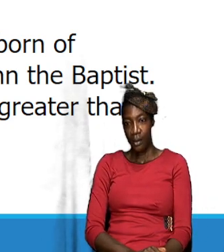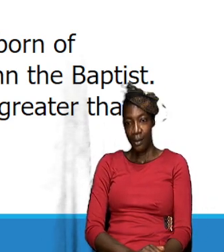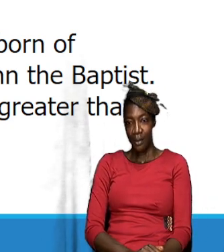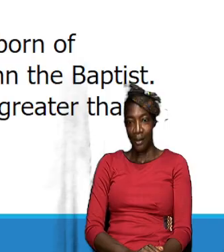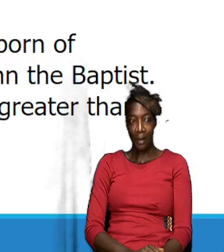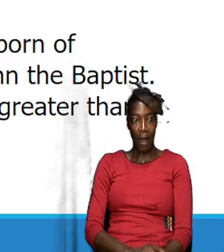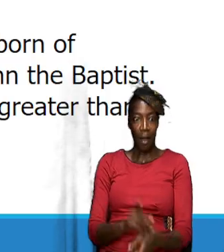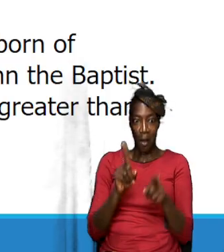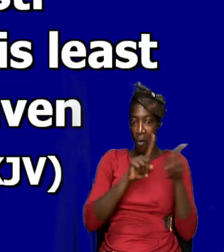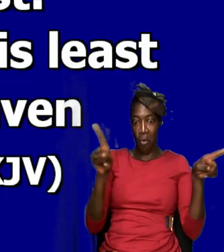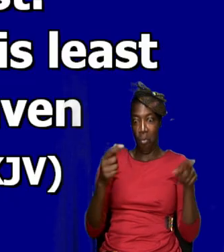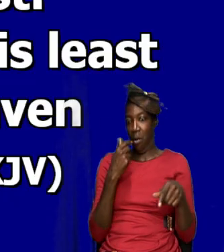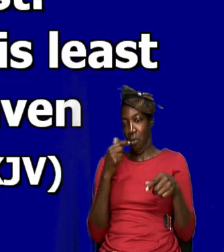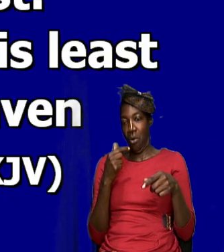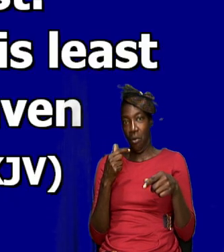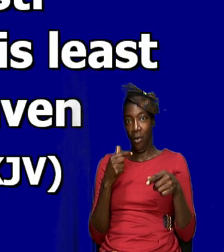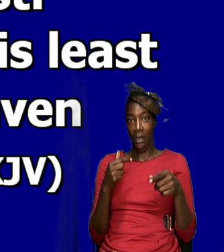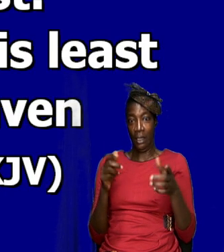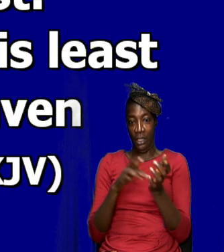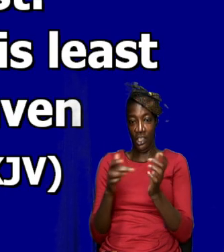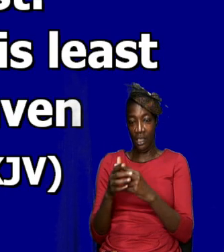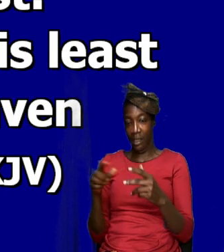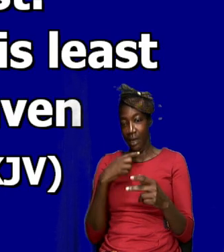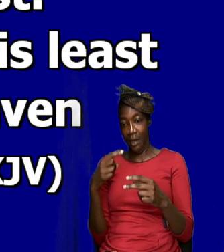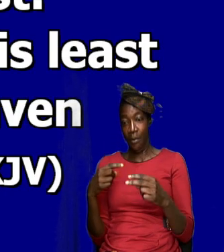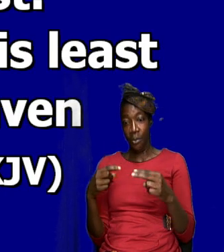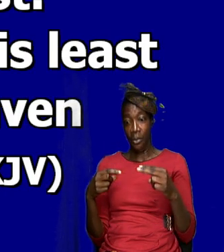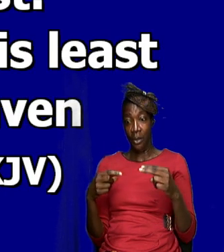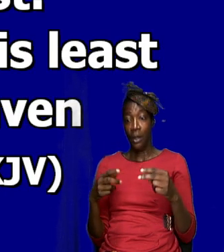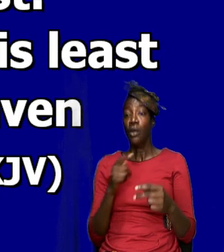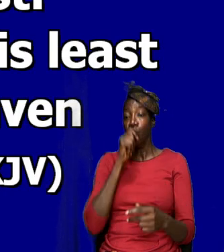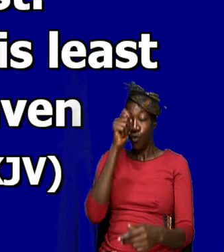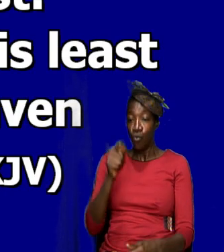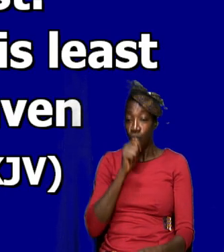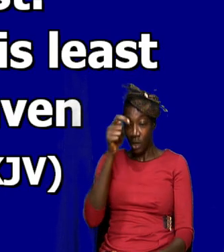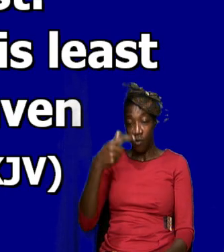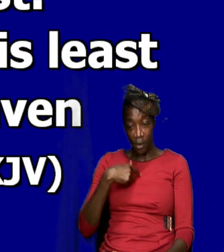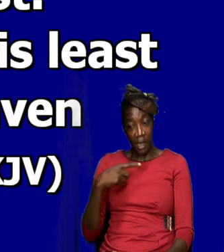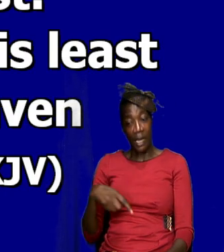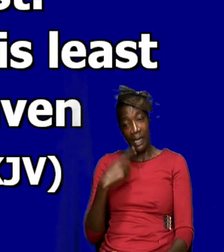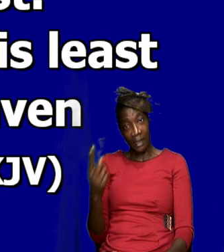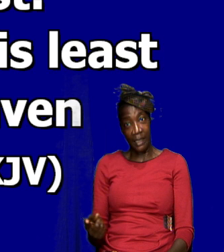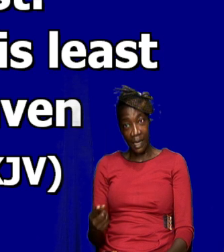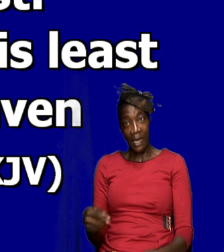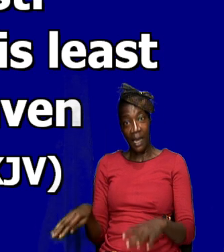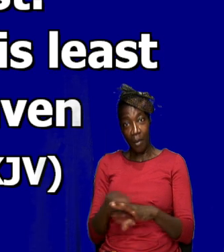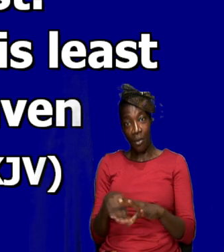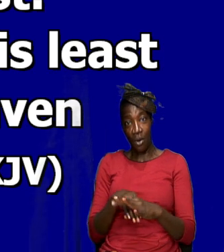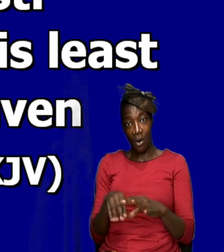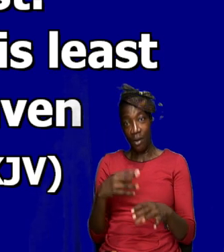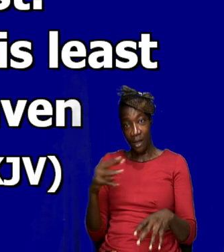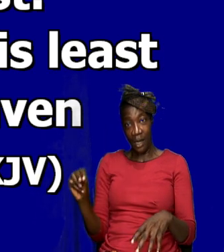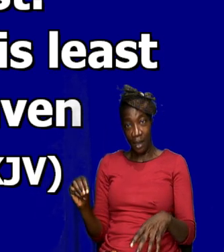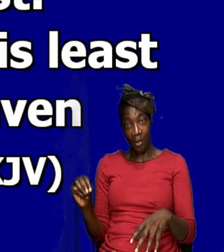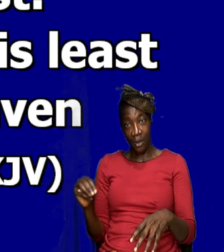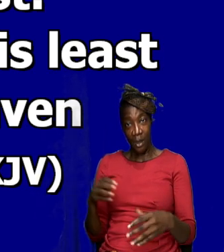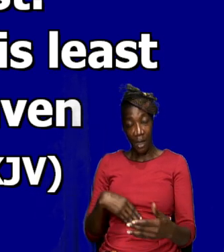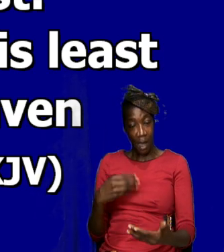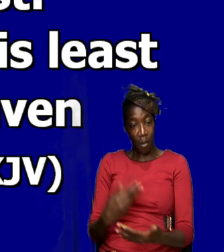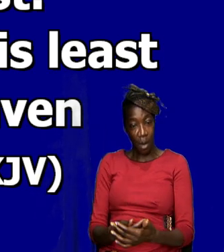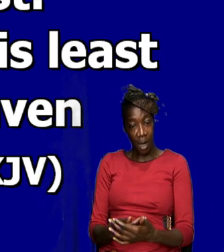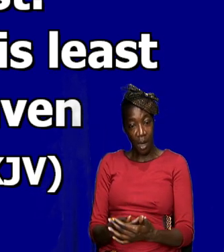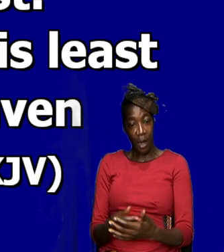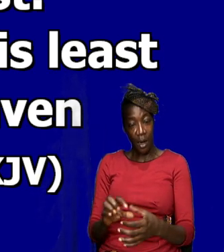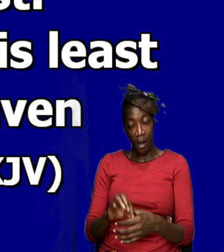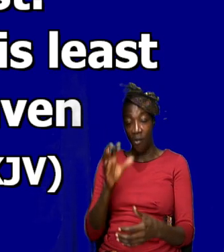Jesus said verily I say unto you among them among that are born